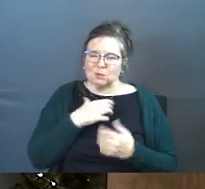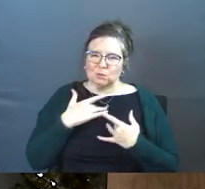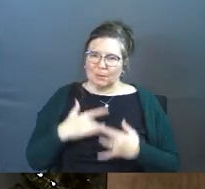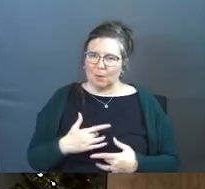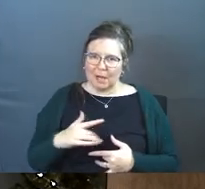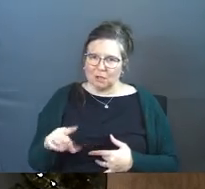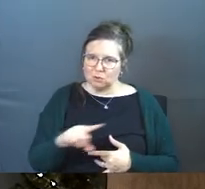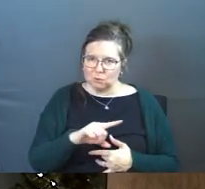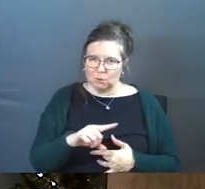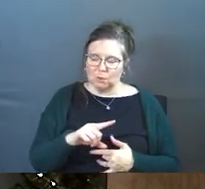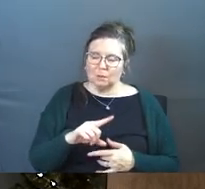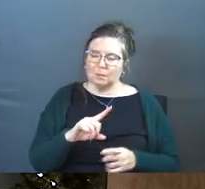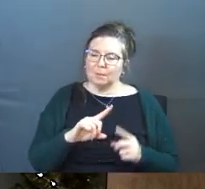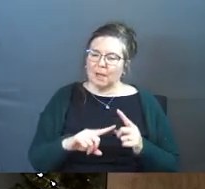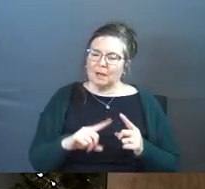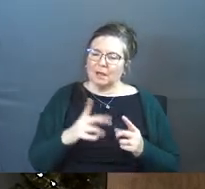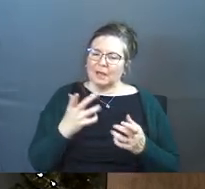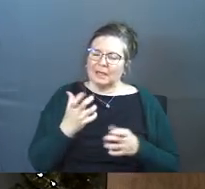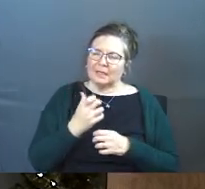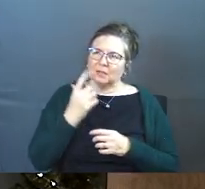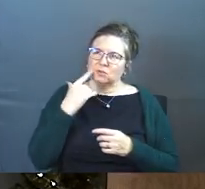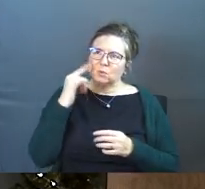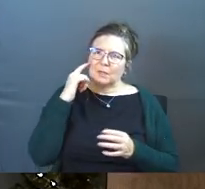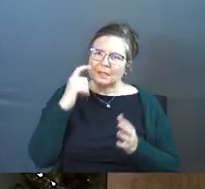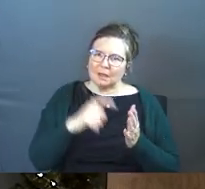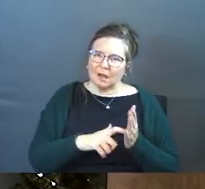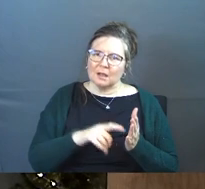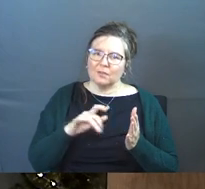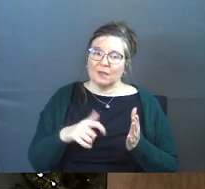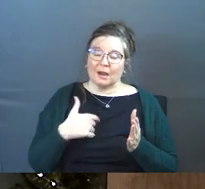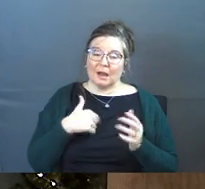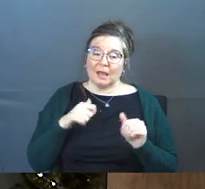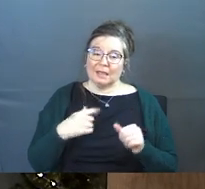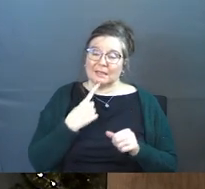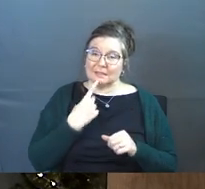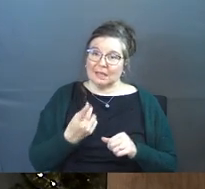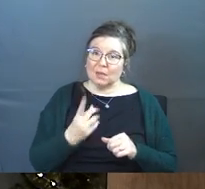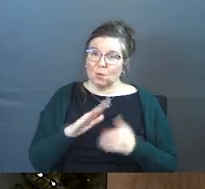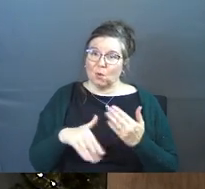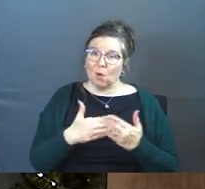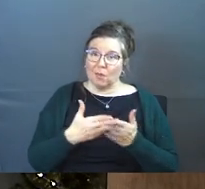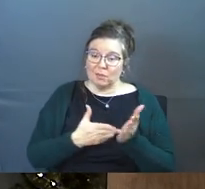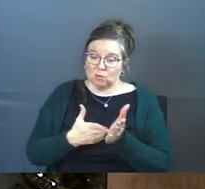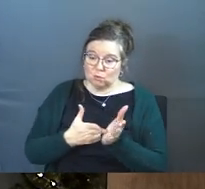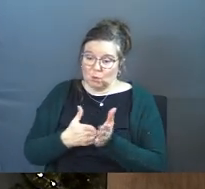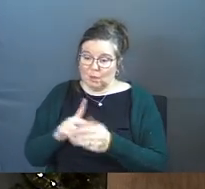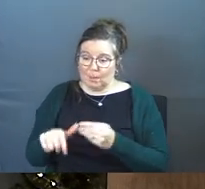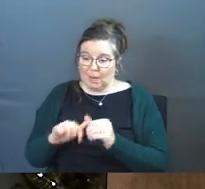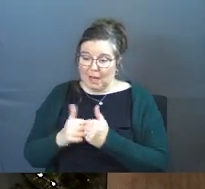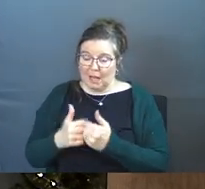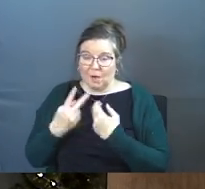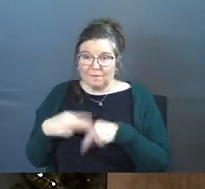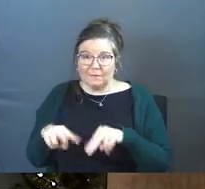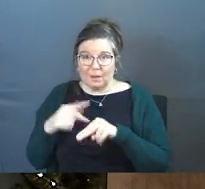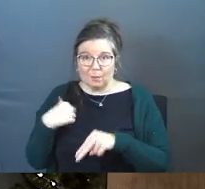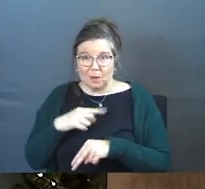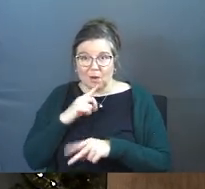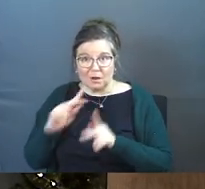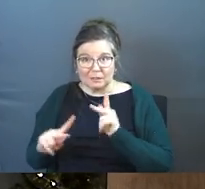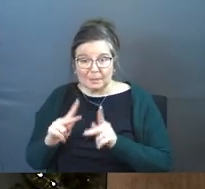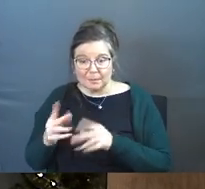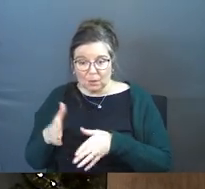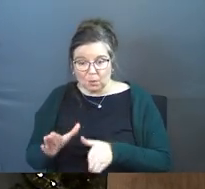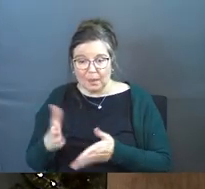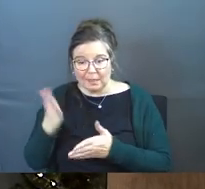to depress anybody this morning but just I guess just to acknowledge that I can tell you all this truth about how valuable we are as